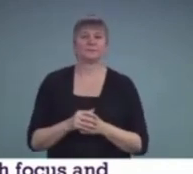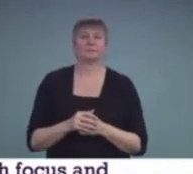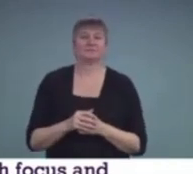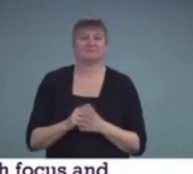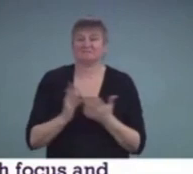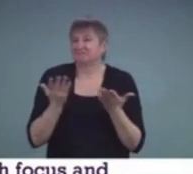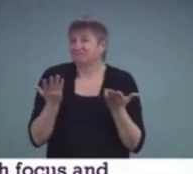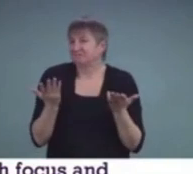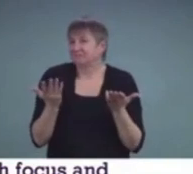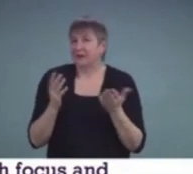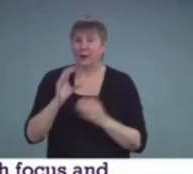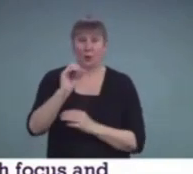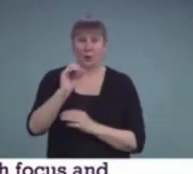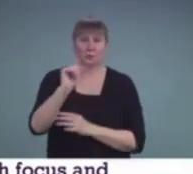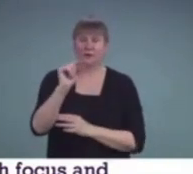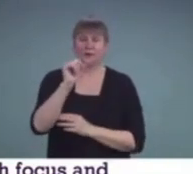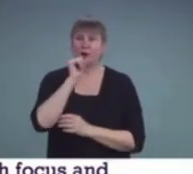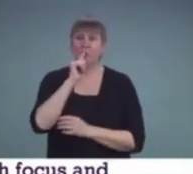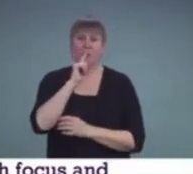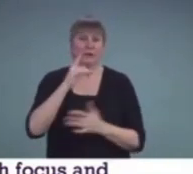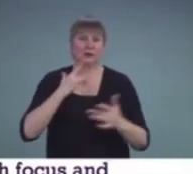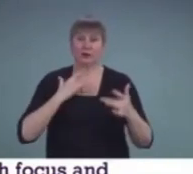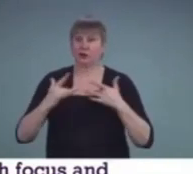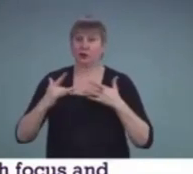on the occupational therapy summary.